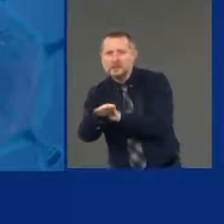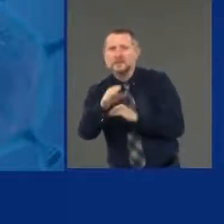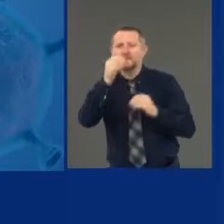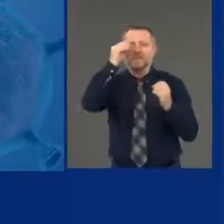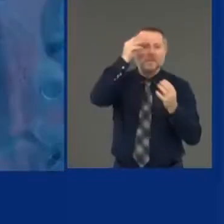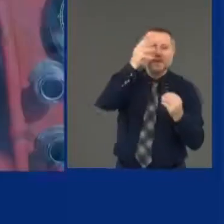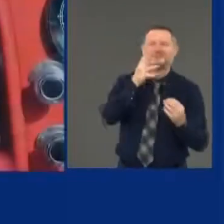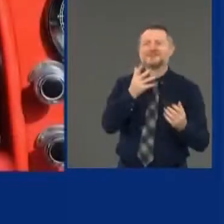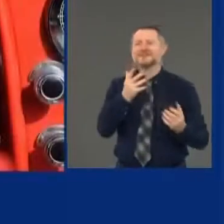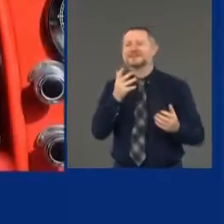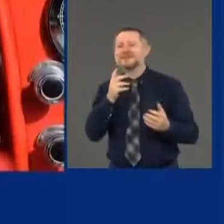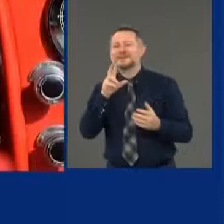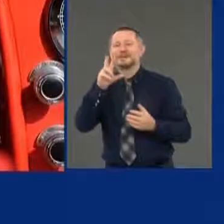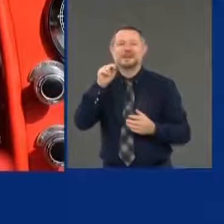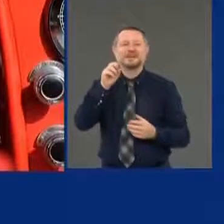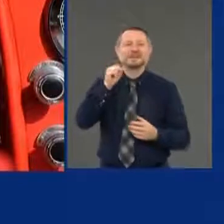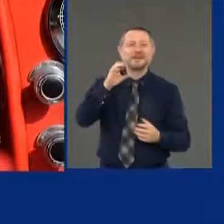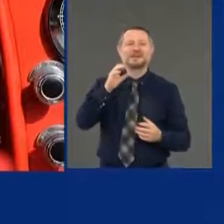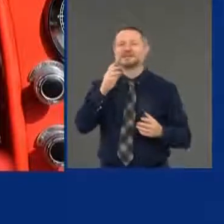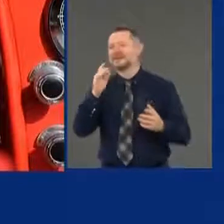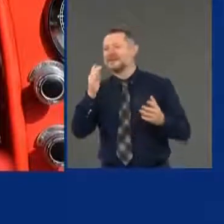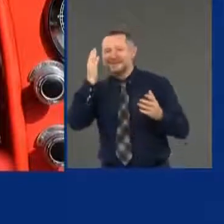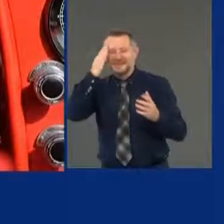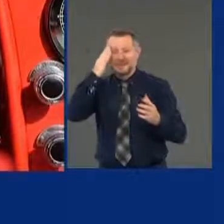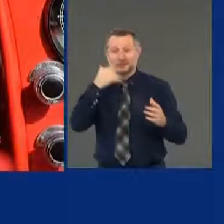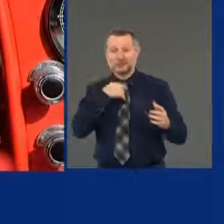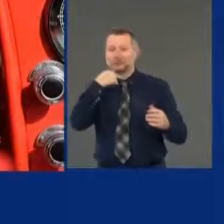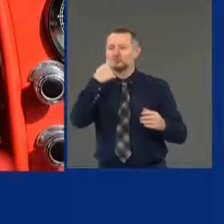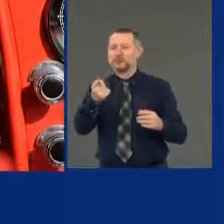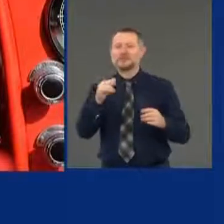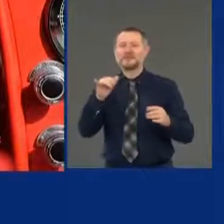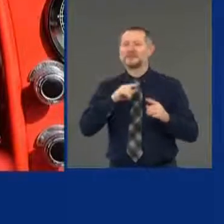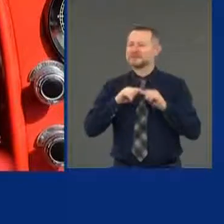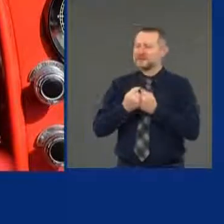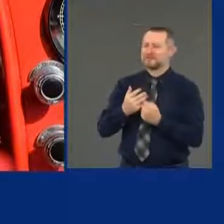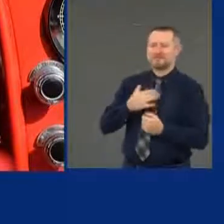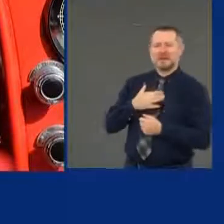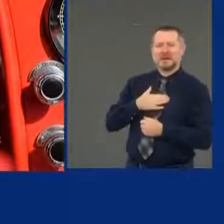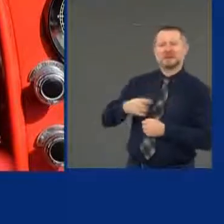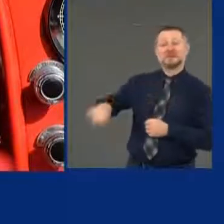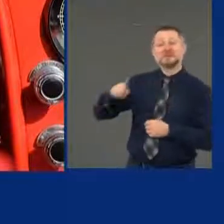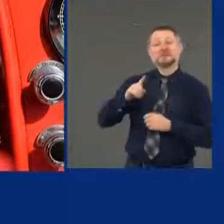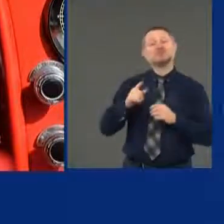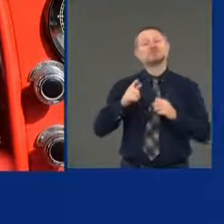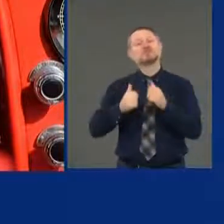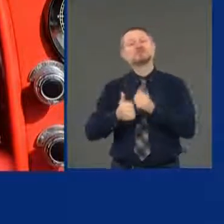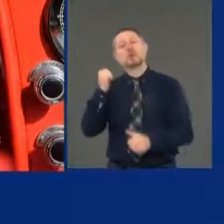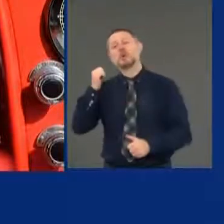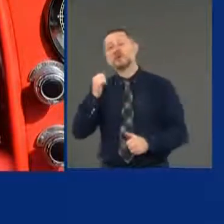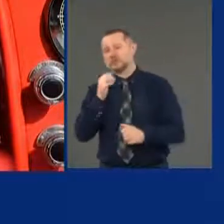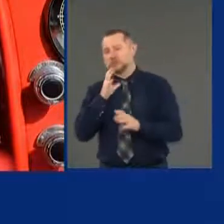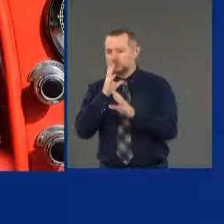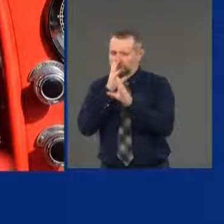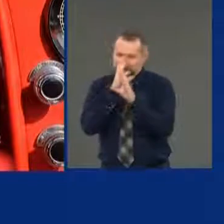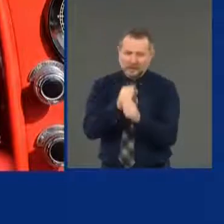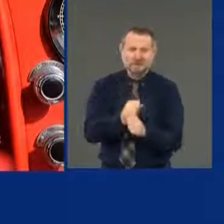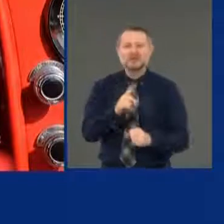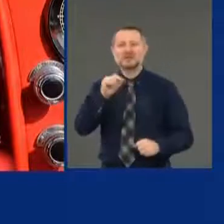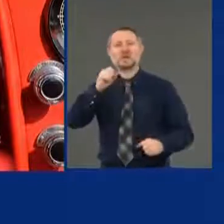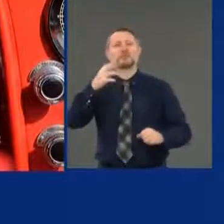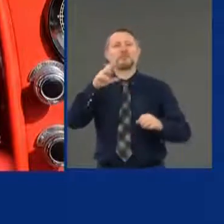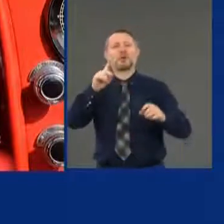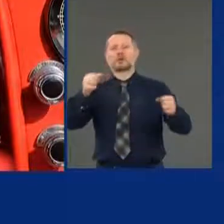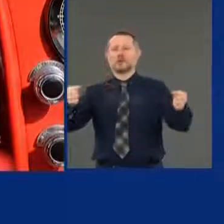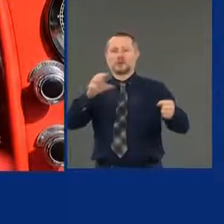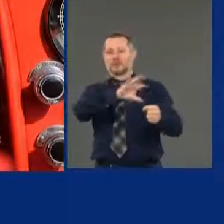pull up the website. So I said to my team, the most attractive dashboard that was ever created is in